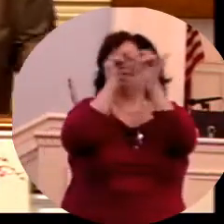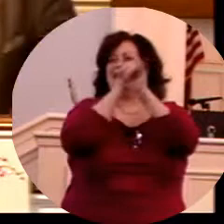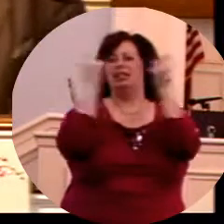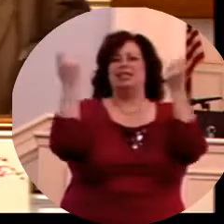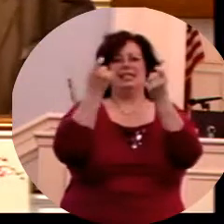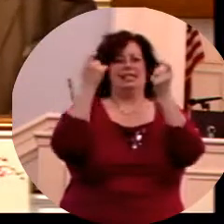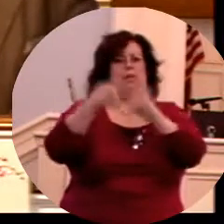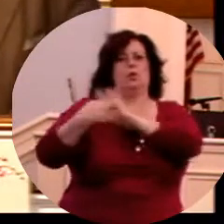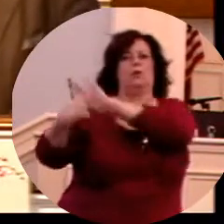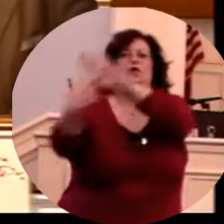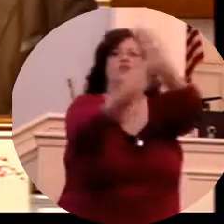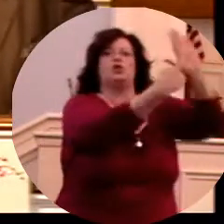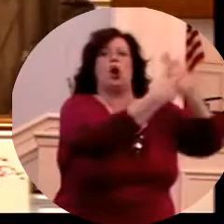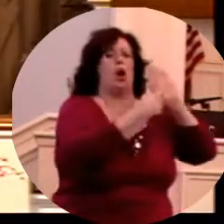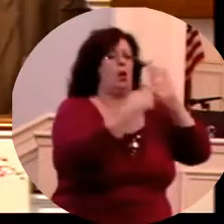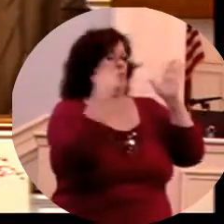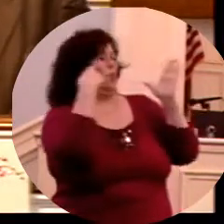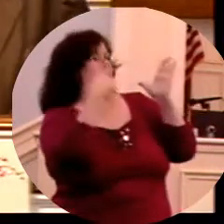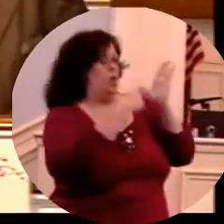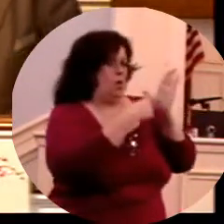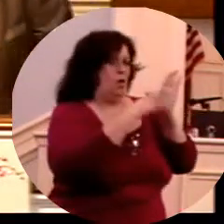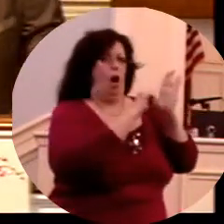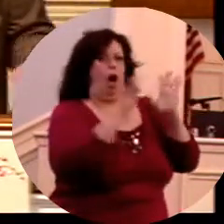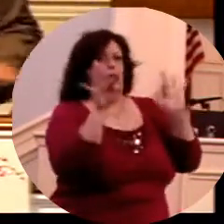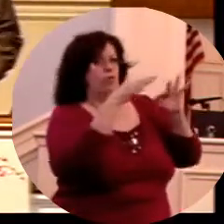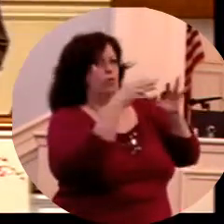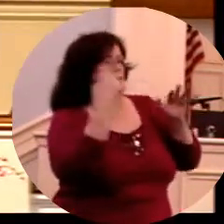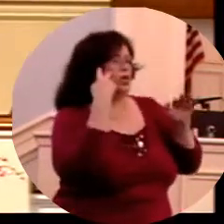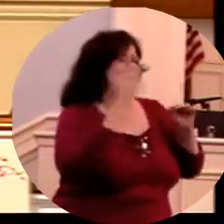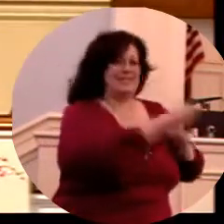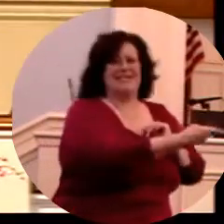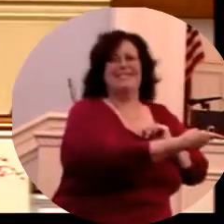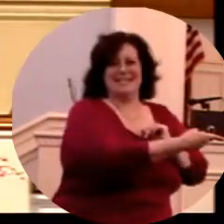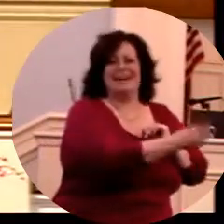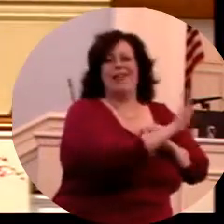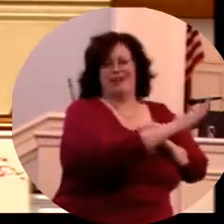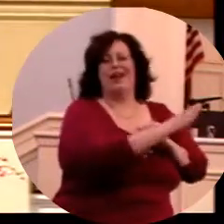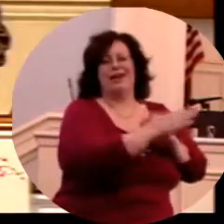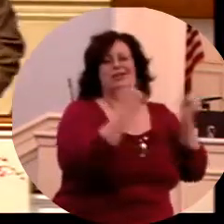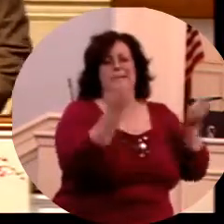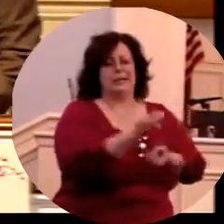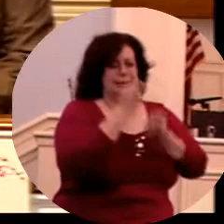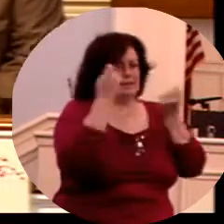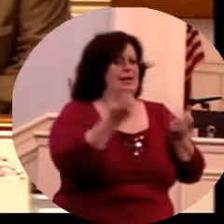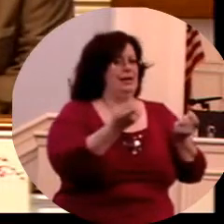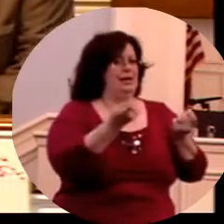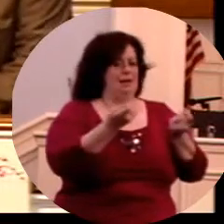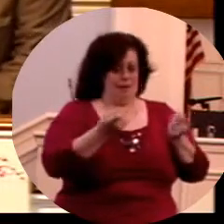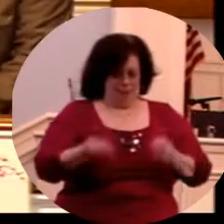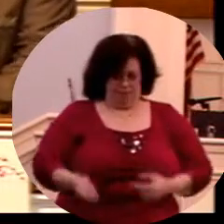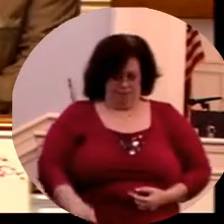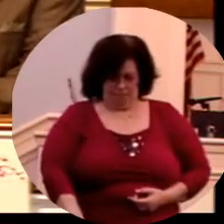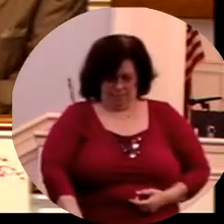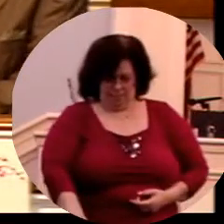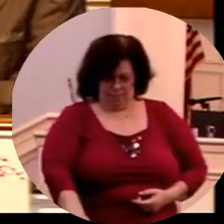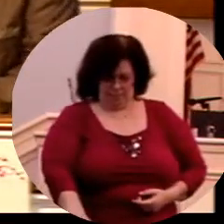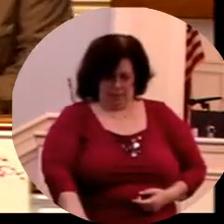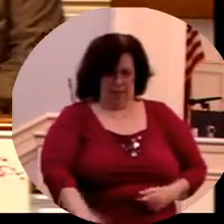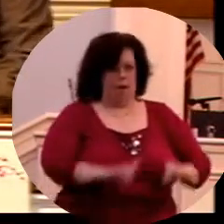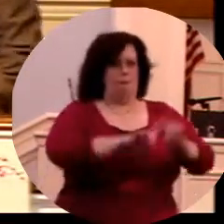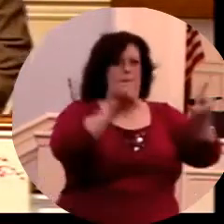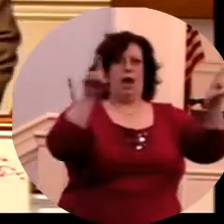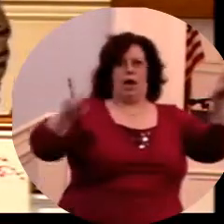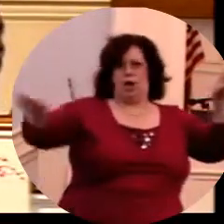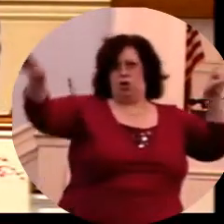be manifest unto all men, as theirs also was. But thou hast fully known, now notice, we've got